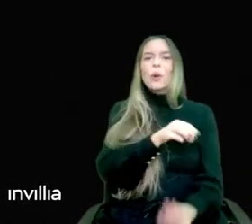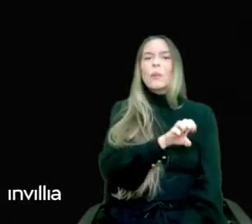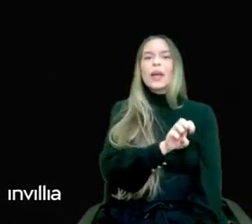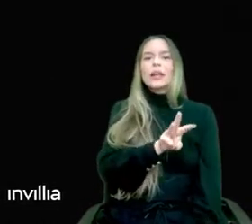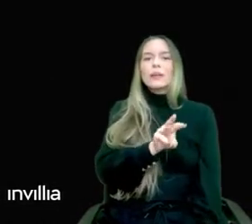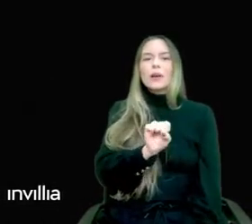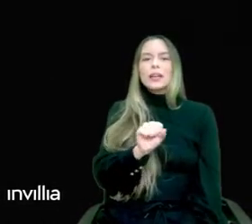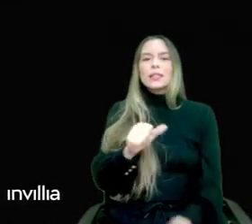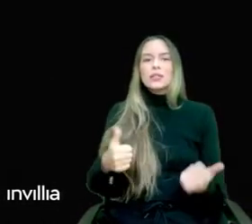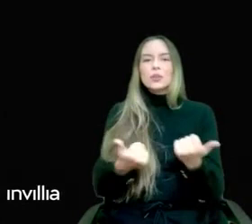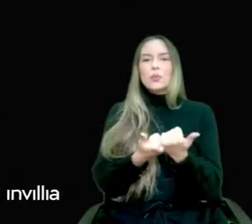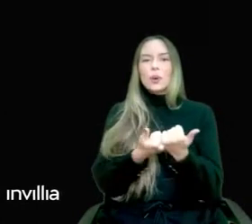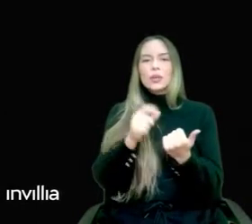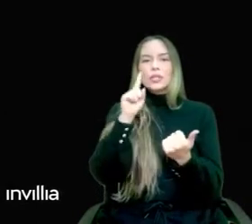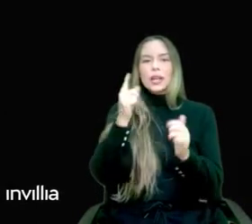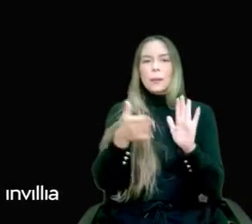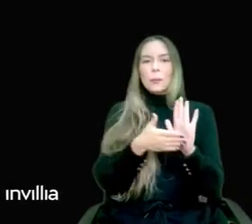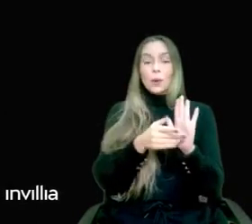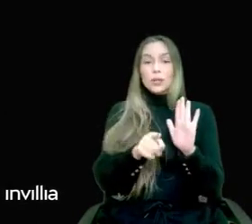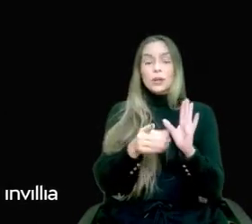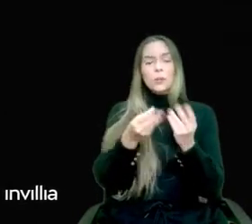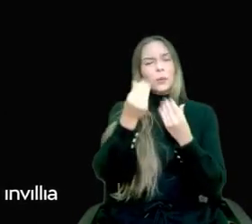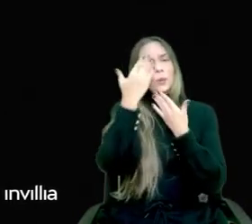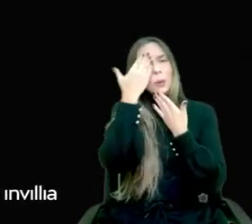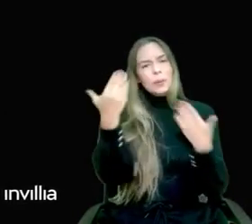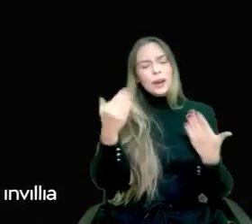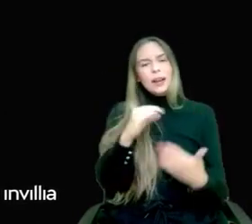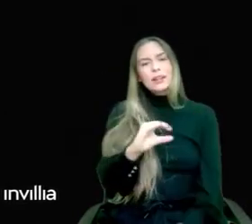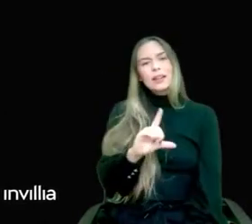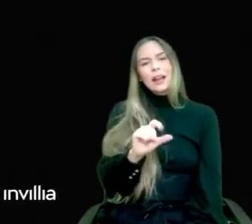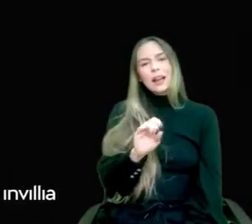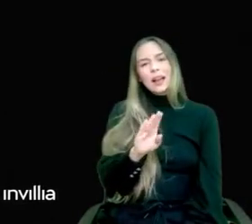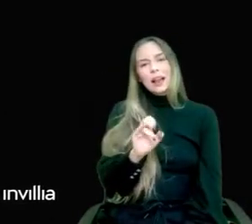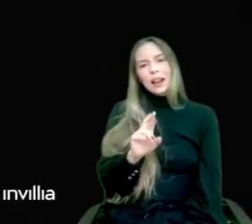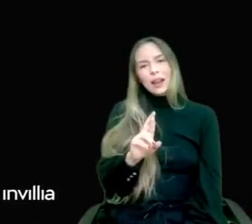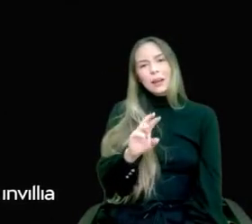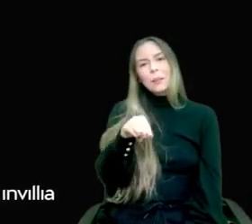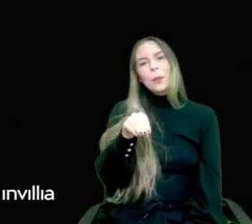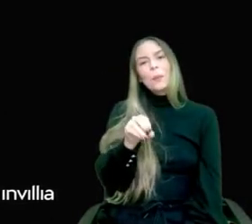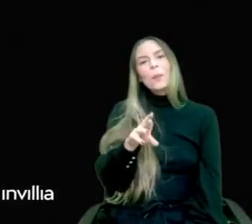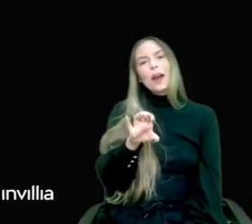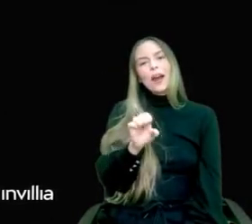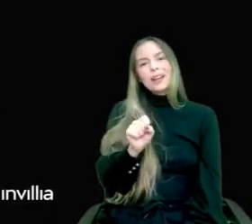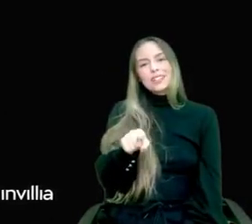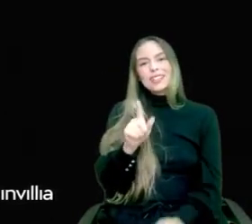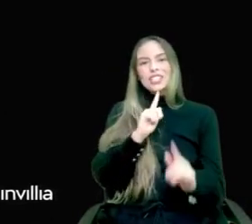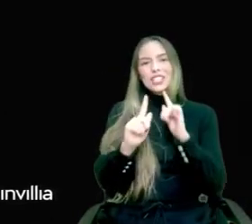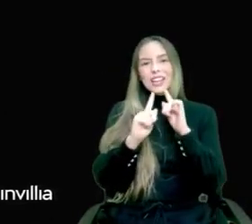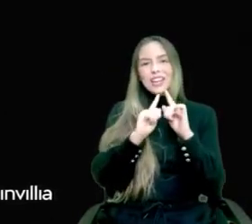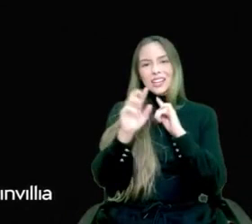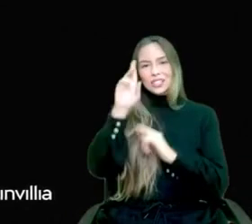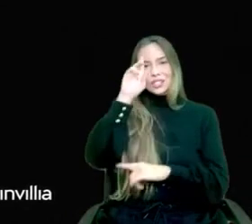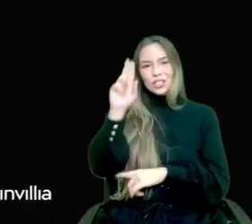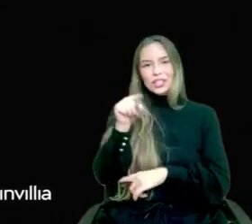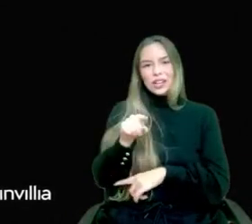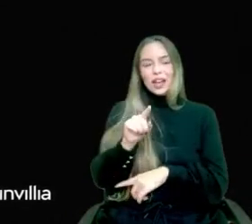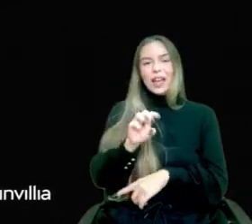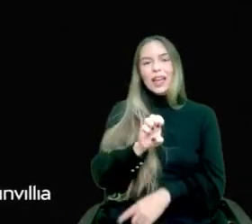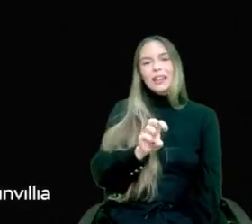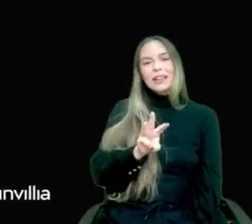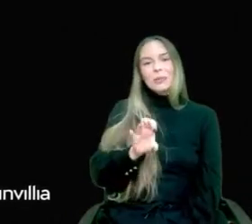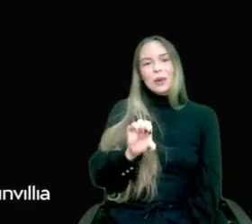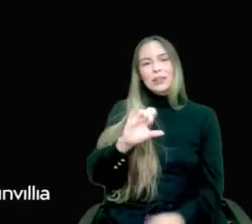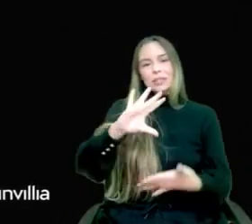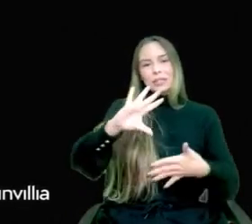huge thanks also to Kleber Moraes, the managing director from AWS in Latin America. To all the